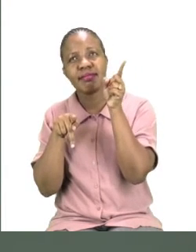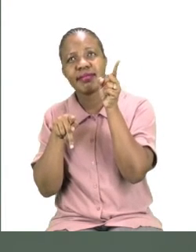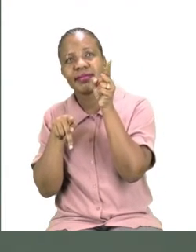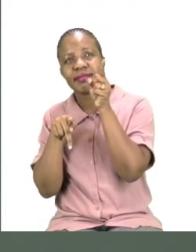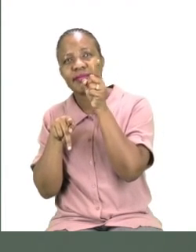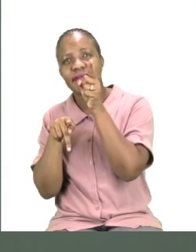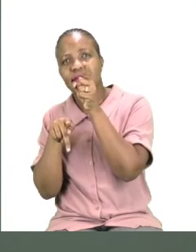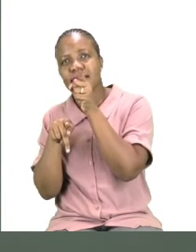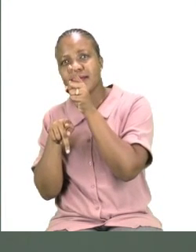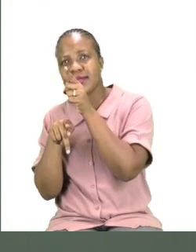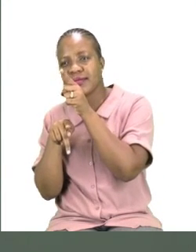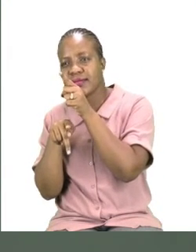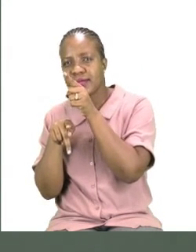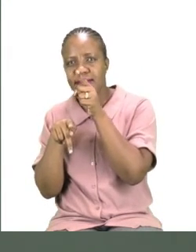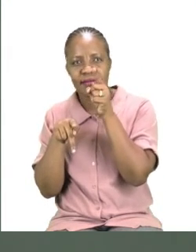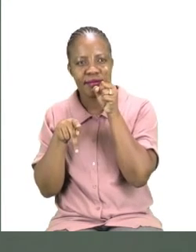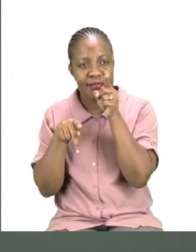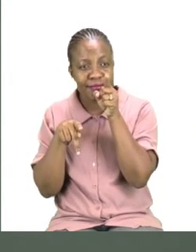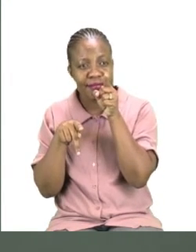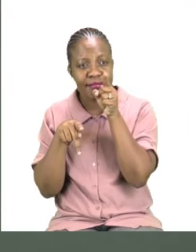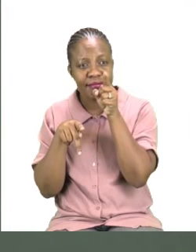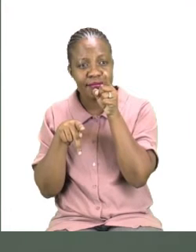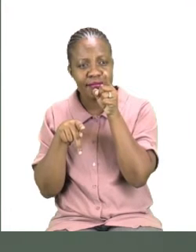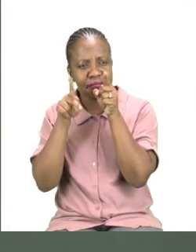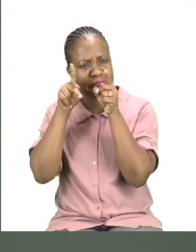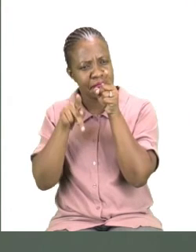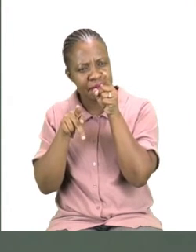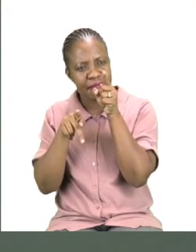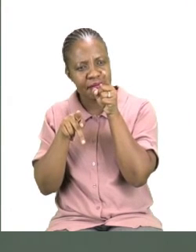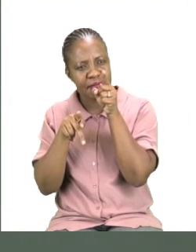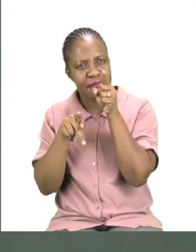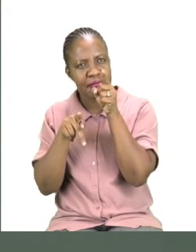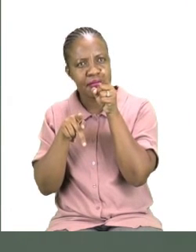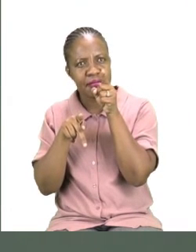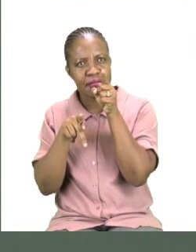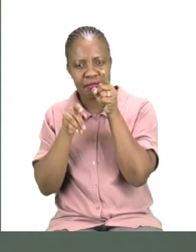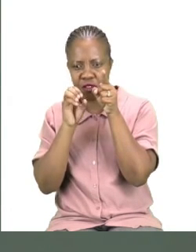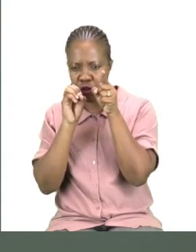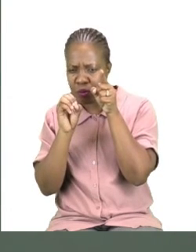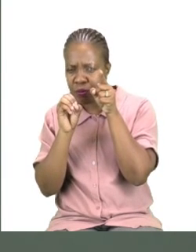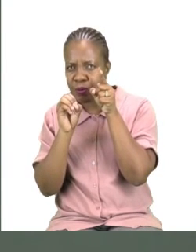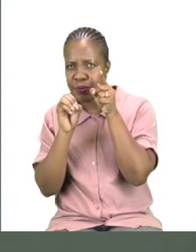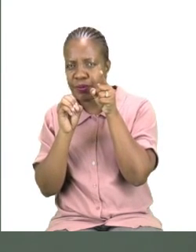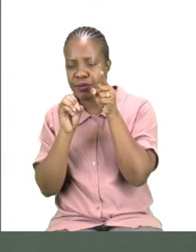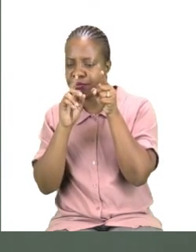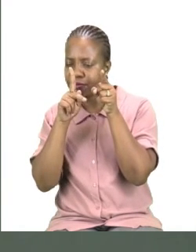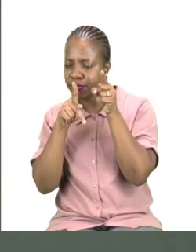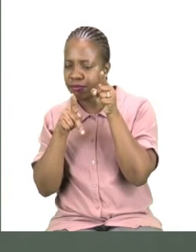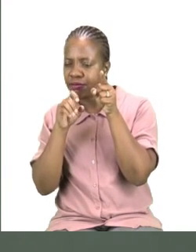P. I found a P, but the next letters are O for O.